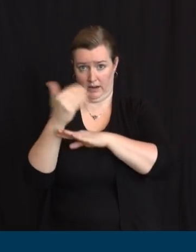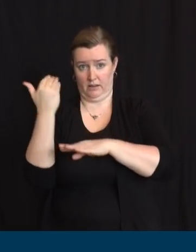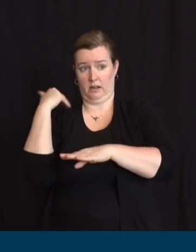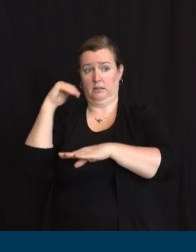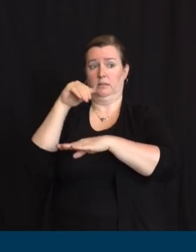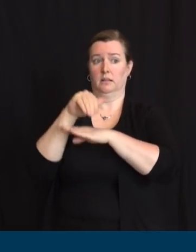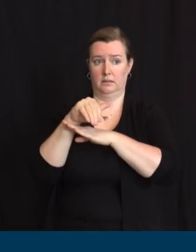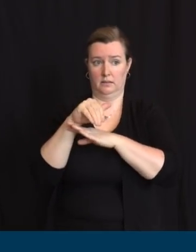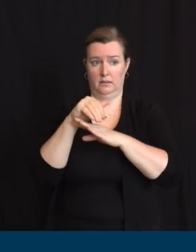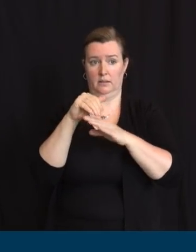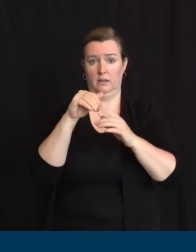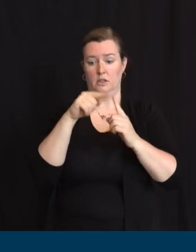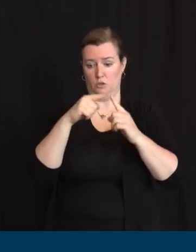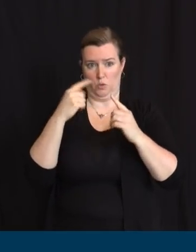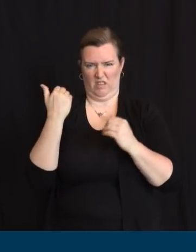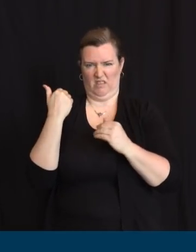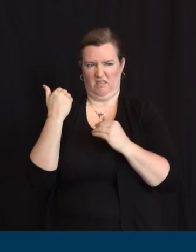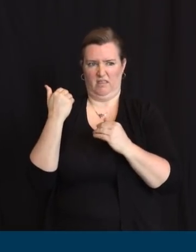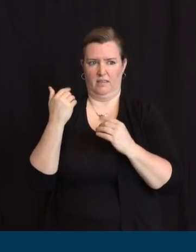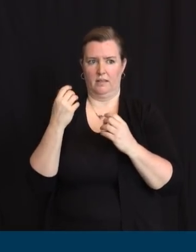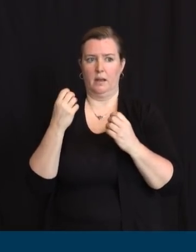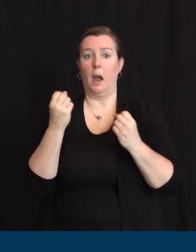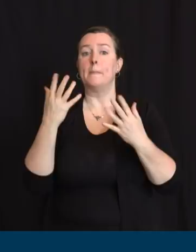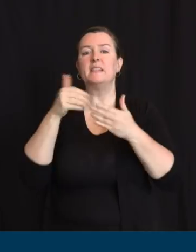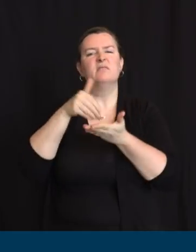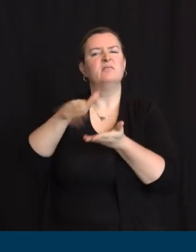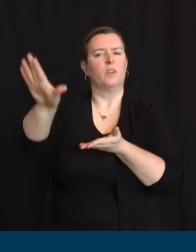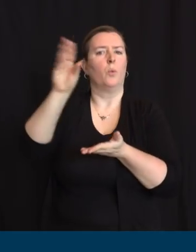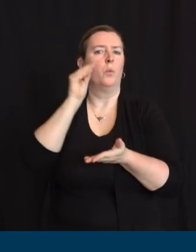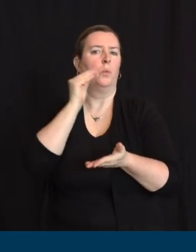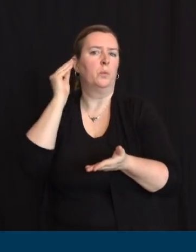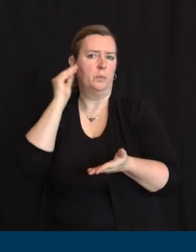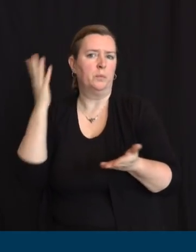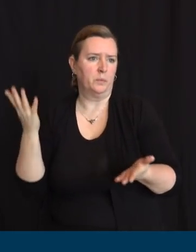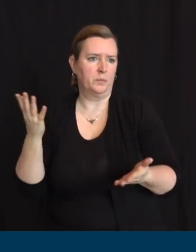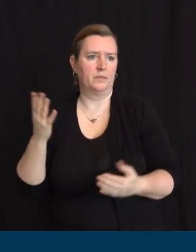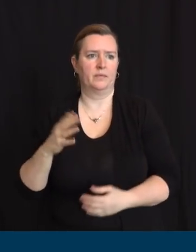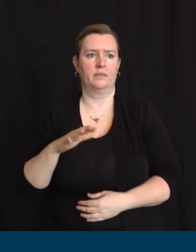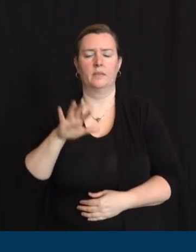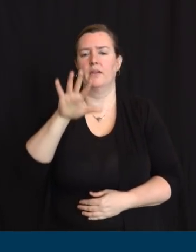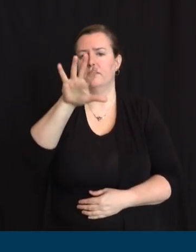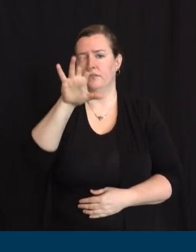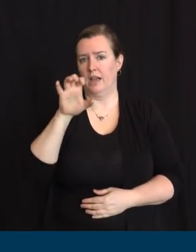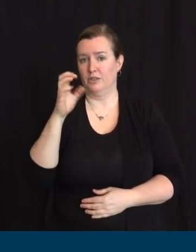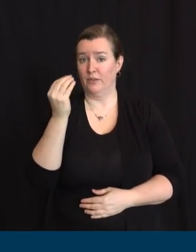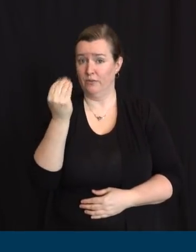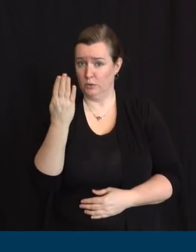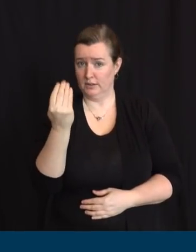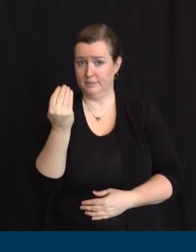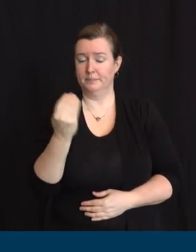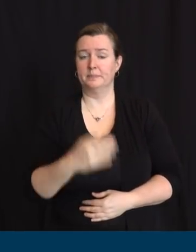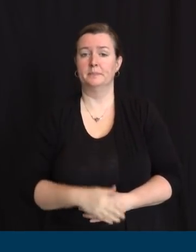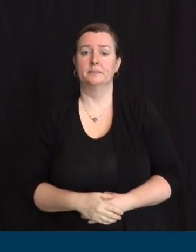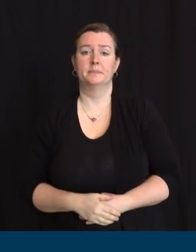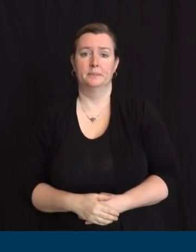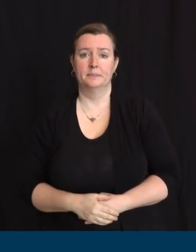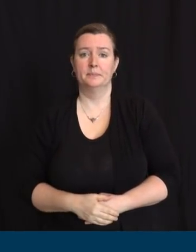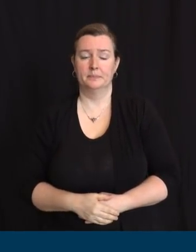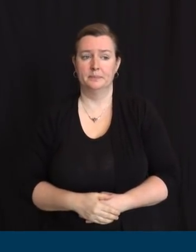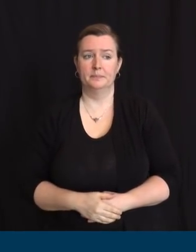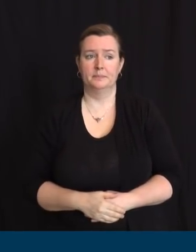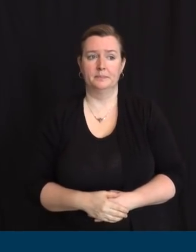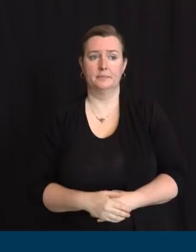residents were discharged from our hospitals. And as we note each day, the dashboard